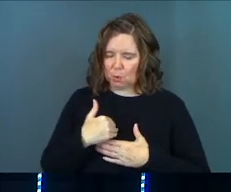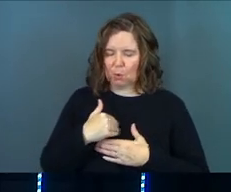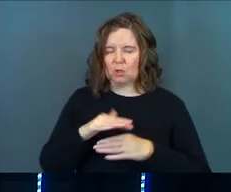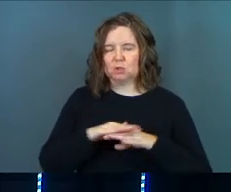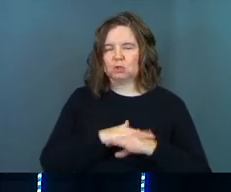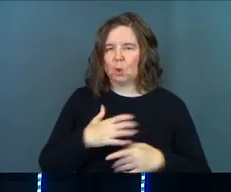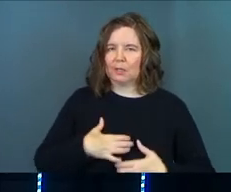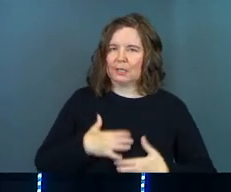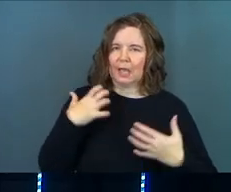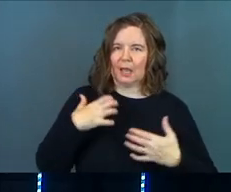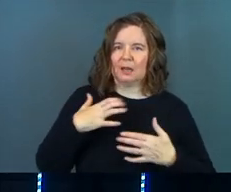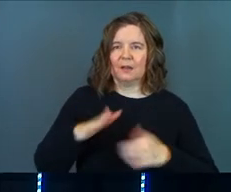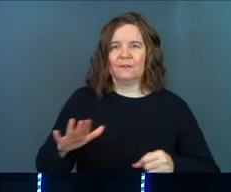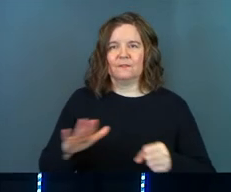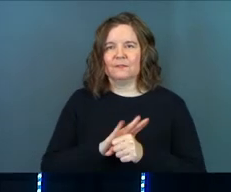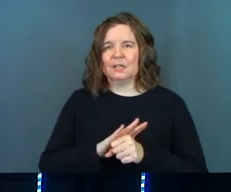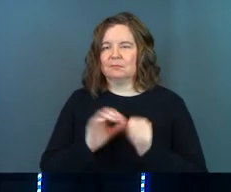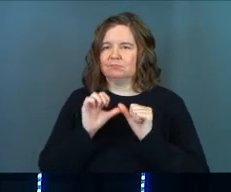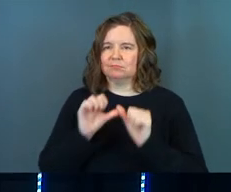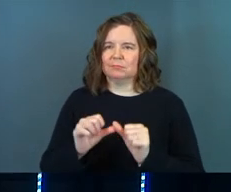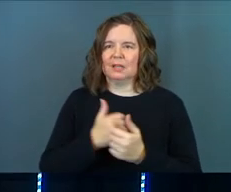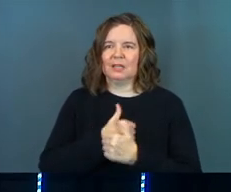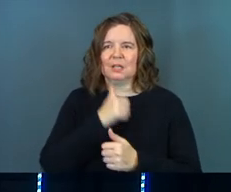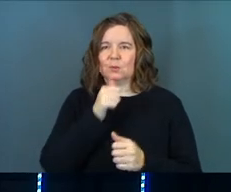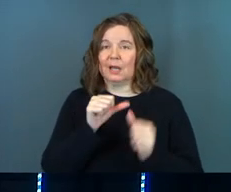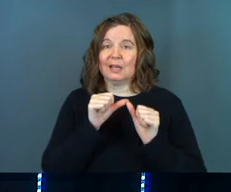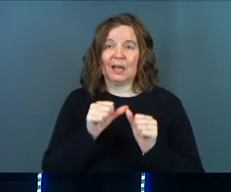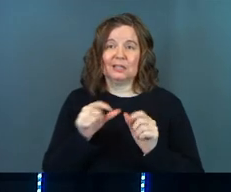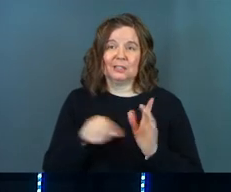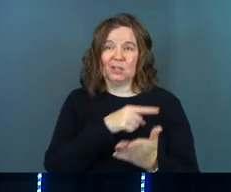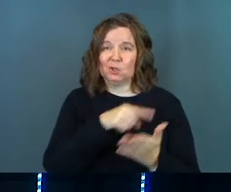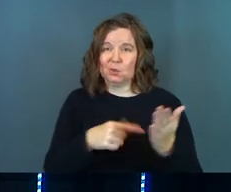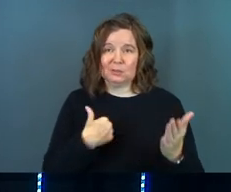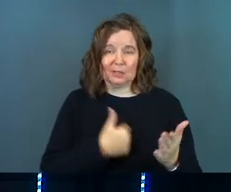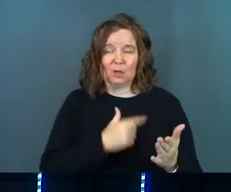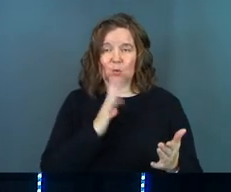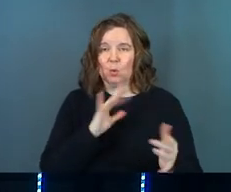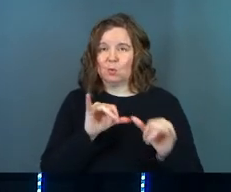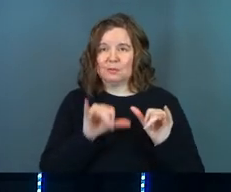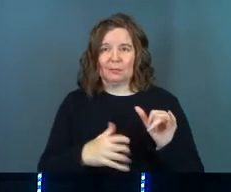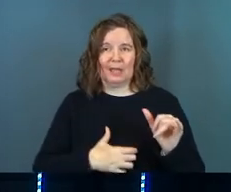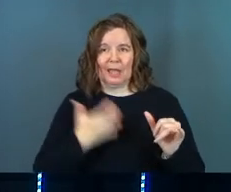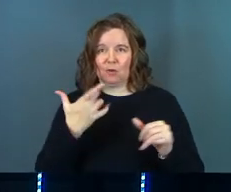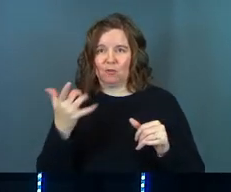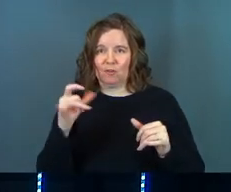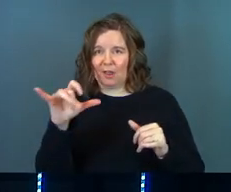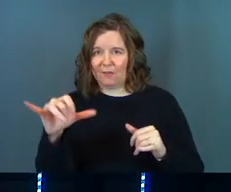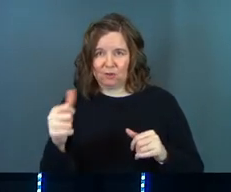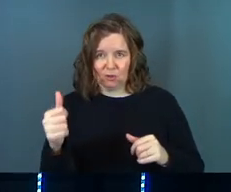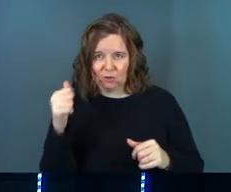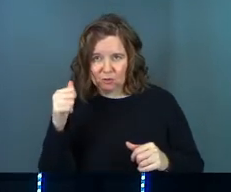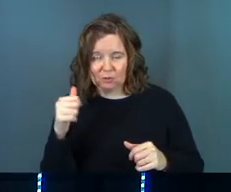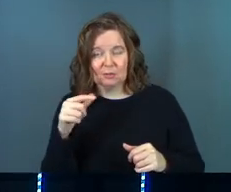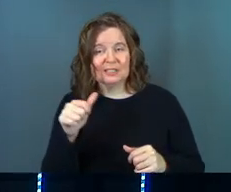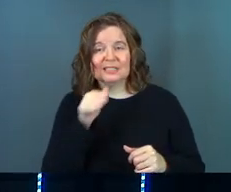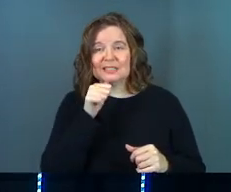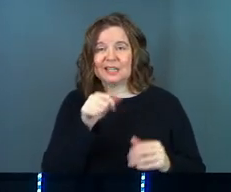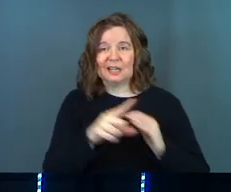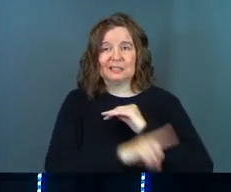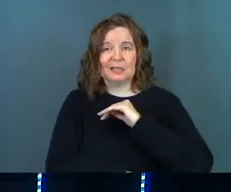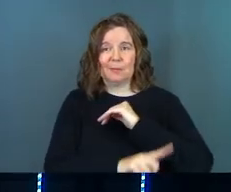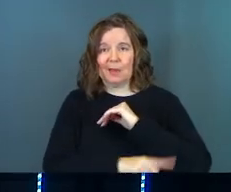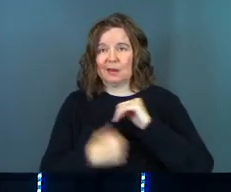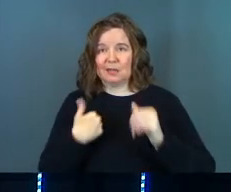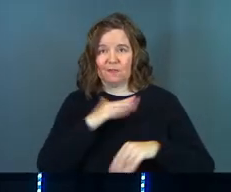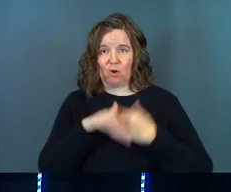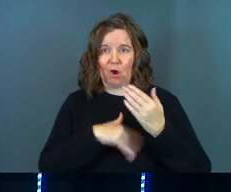Slow to get angry, filled with unfailing love. He will not constantly accuse us, nor remain angry forever. He does not punish